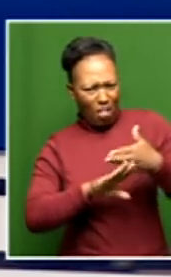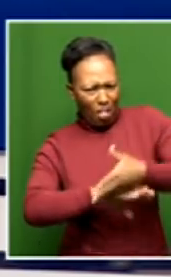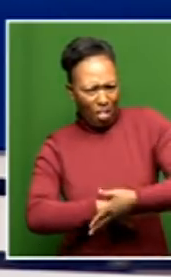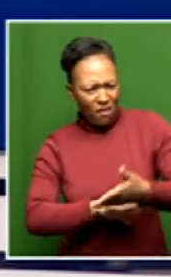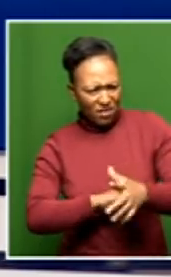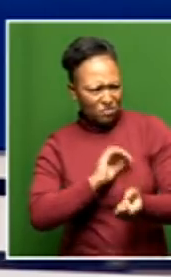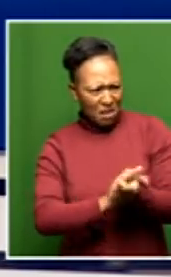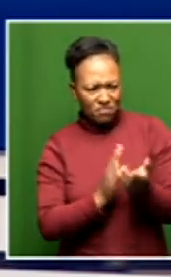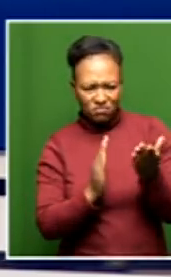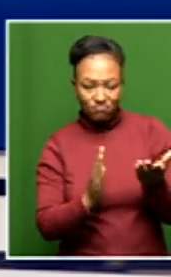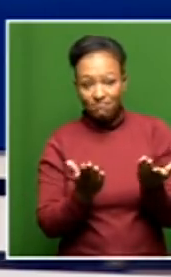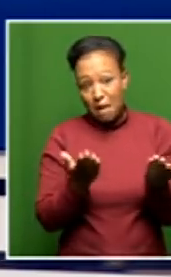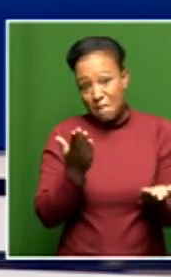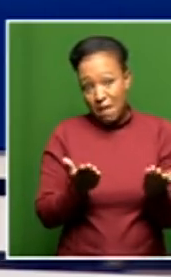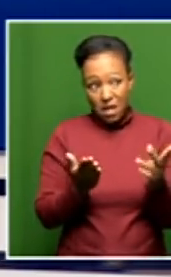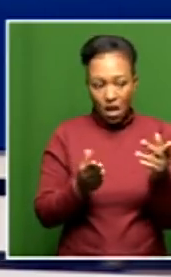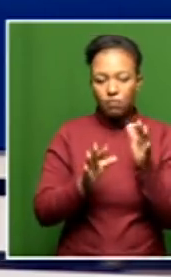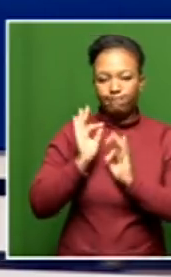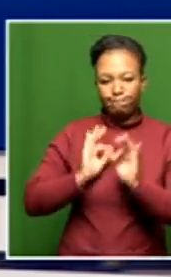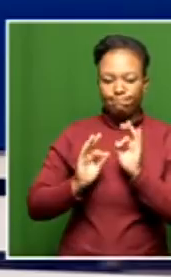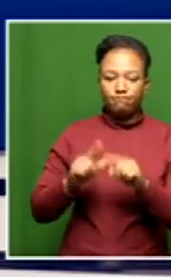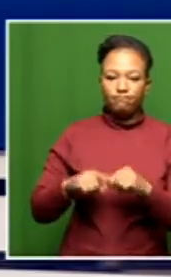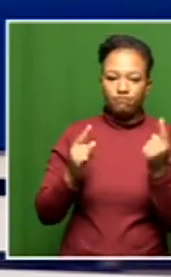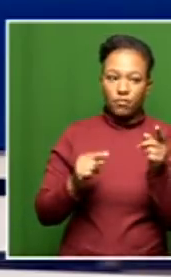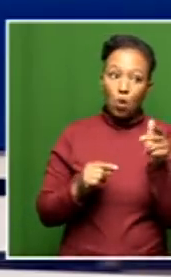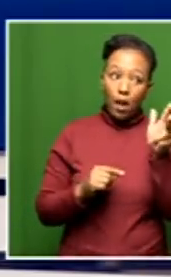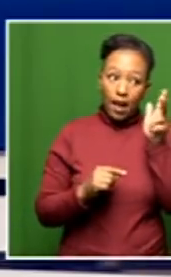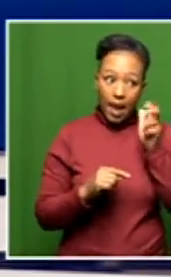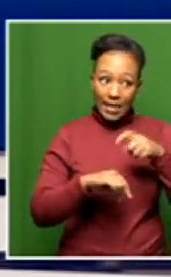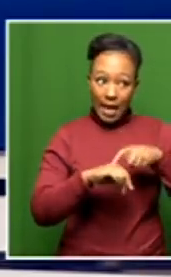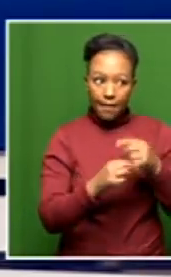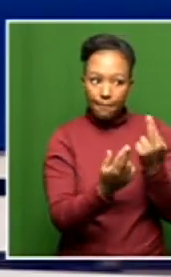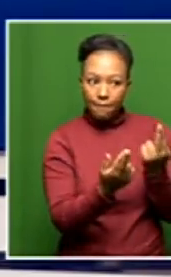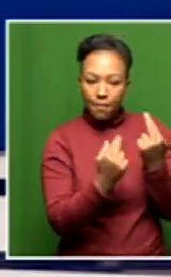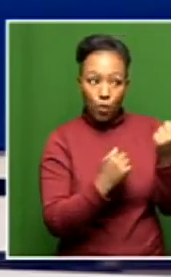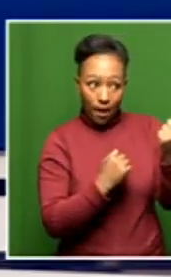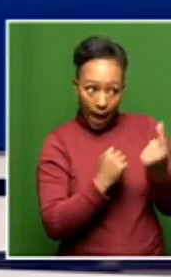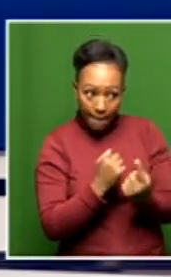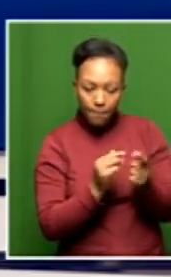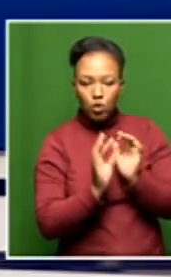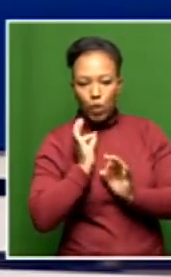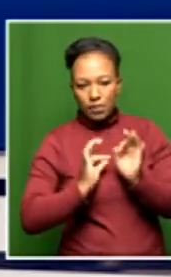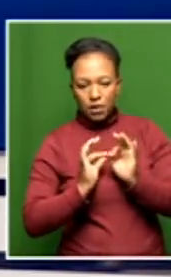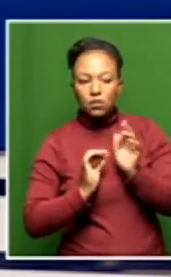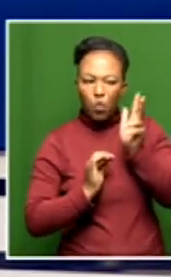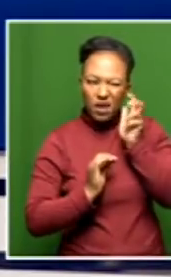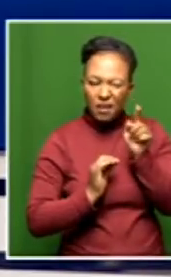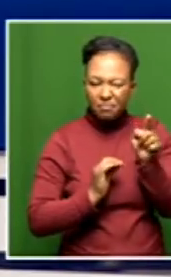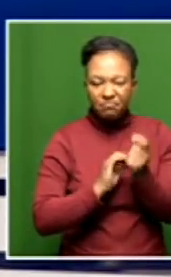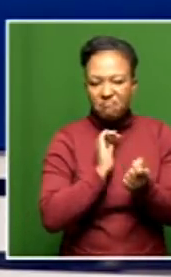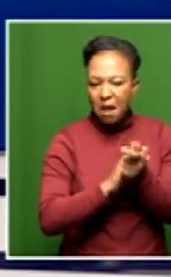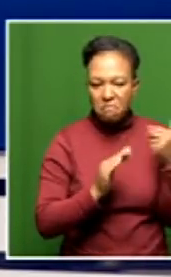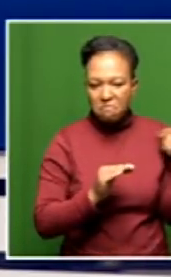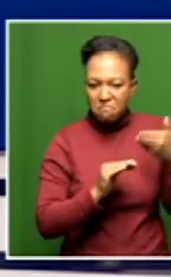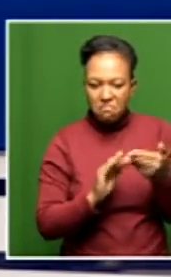their watch. And perhaps they have a different explanation. We'll hear when they actually come to speak to us about what's been happening at